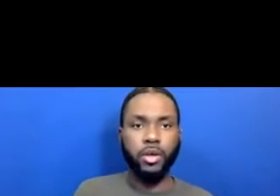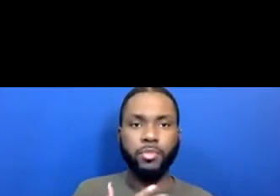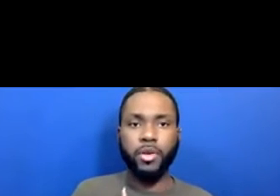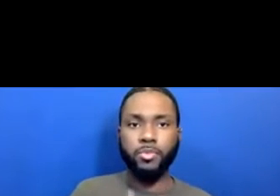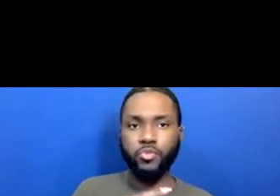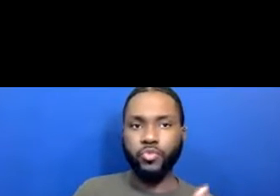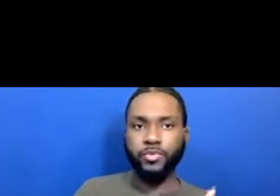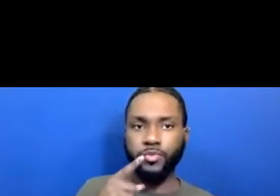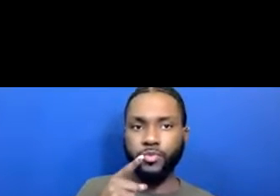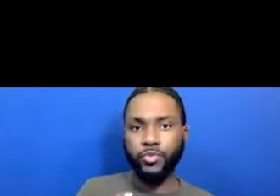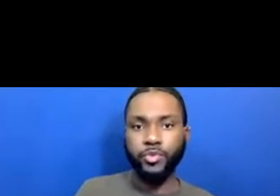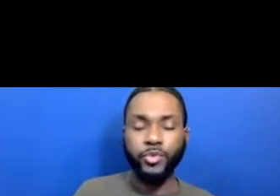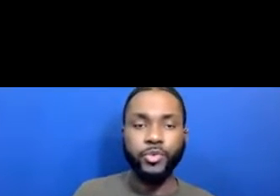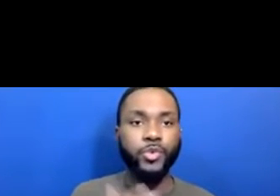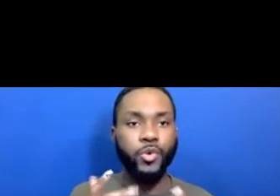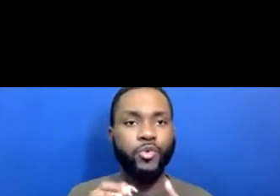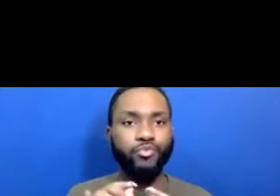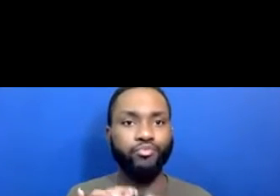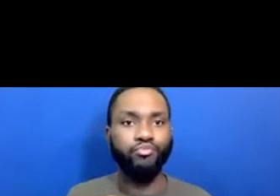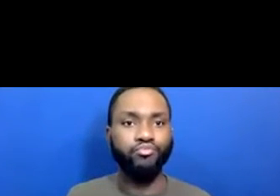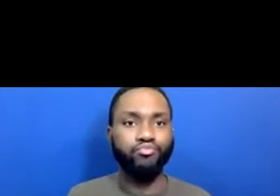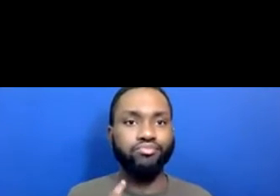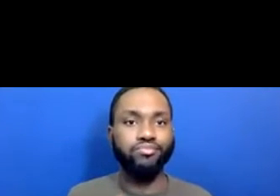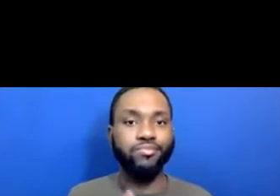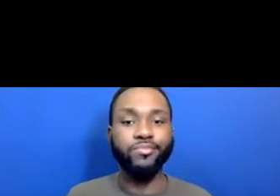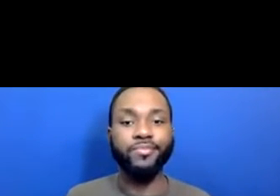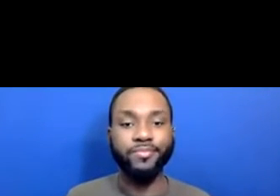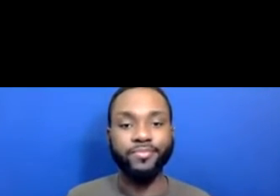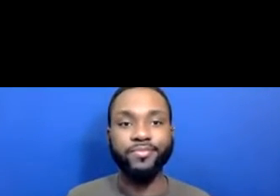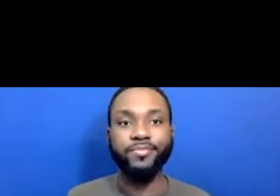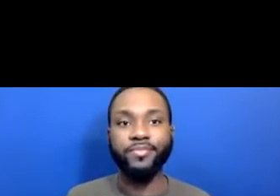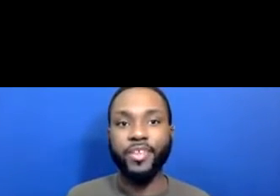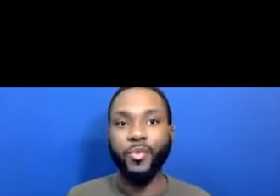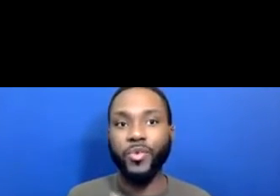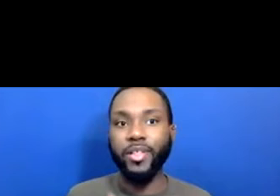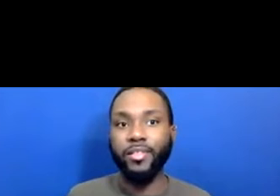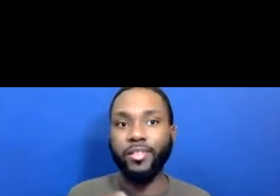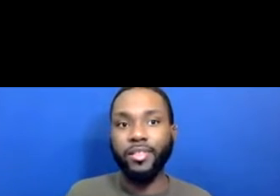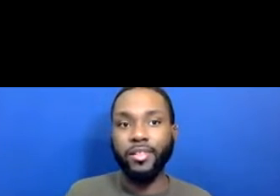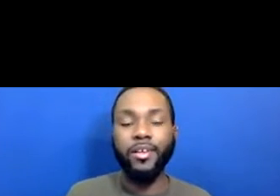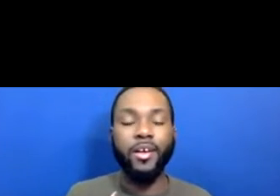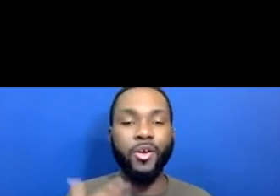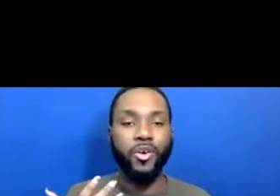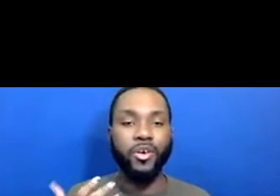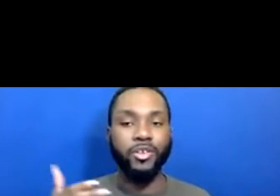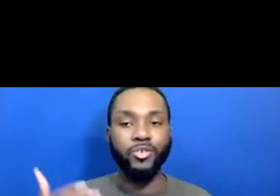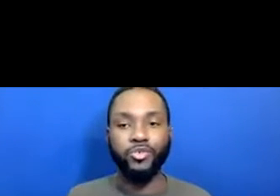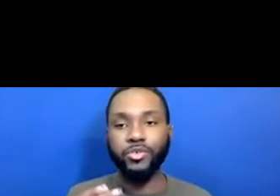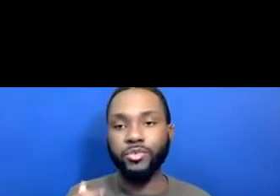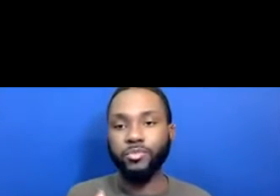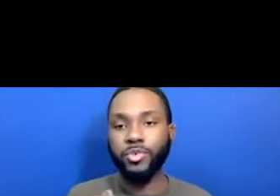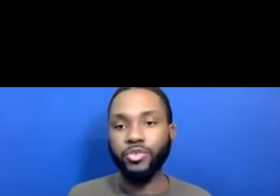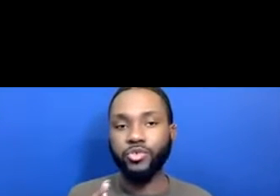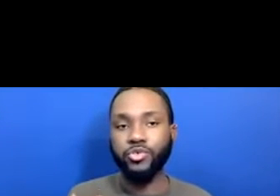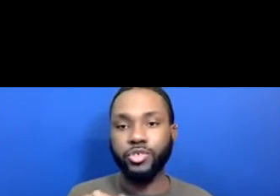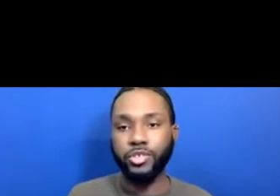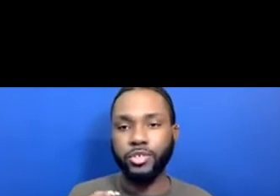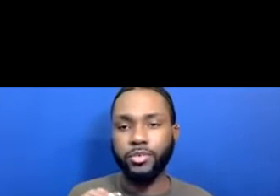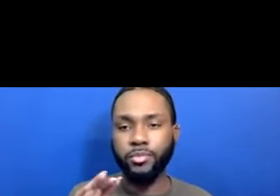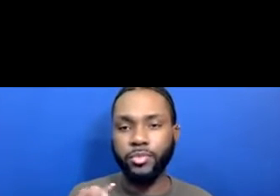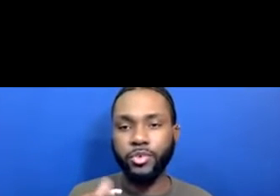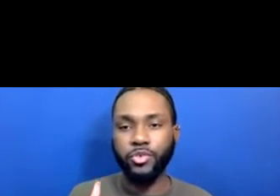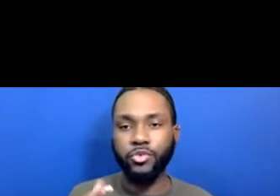populate, populate that chat. Without further ado, would like to first introduce Patricia McGregor, who is a director